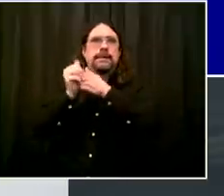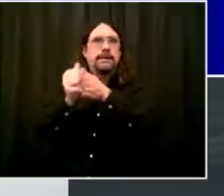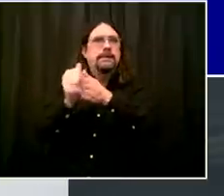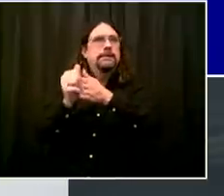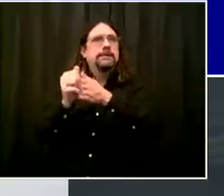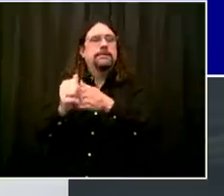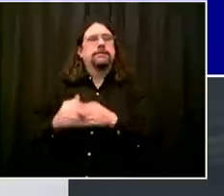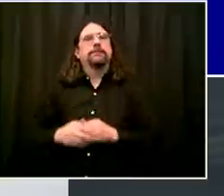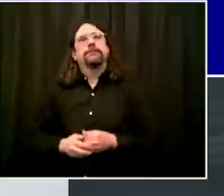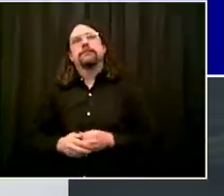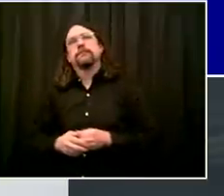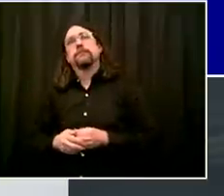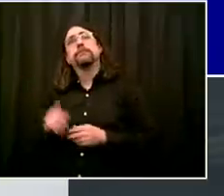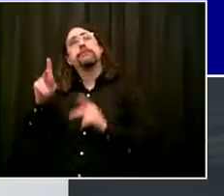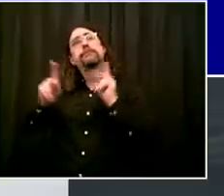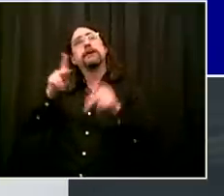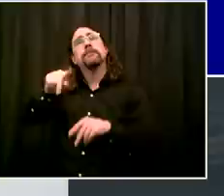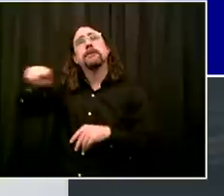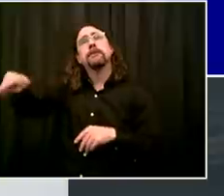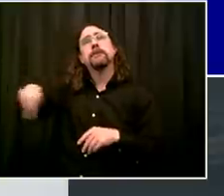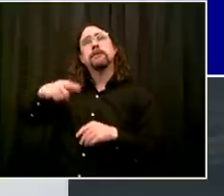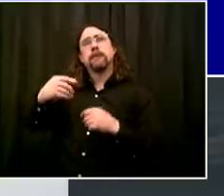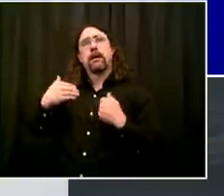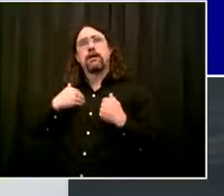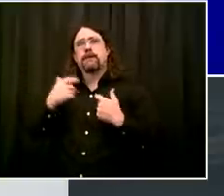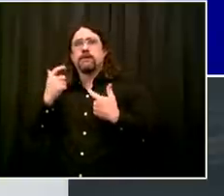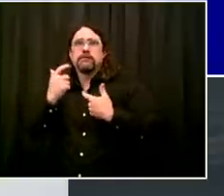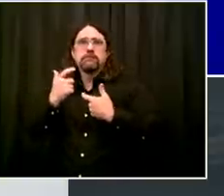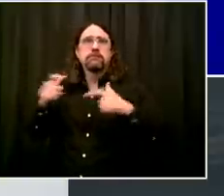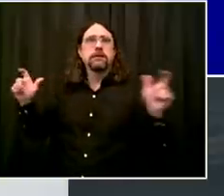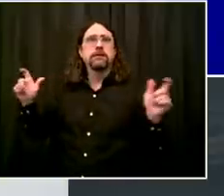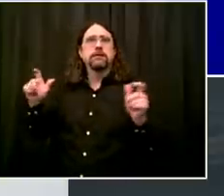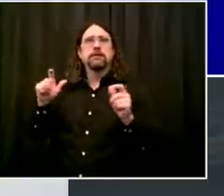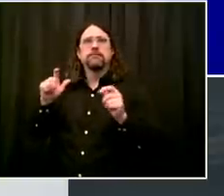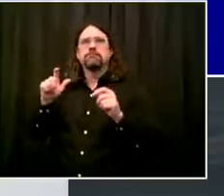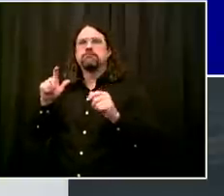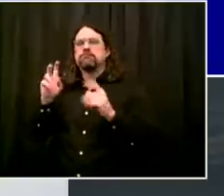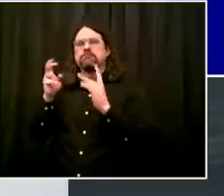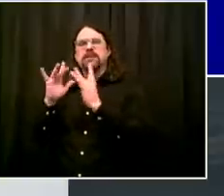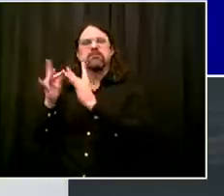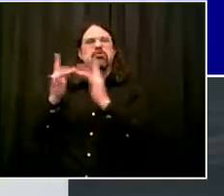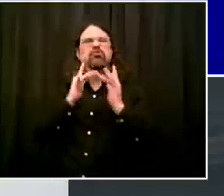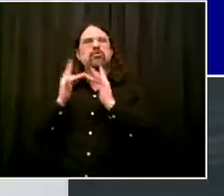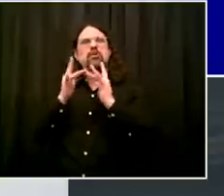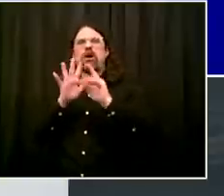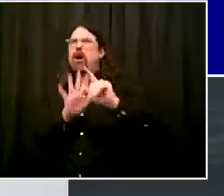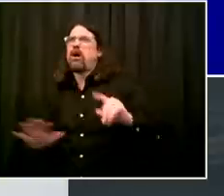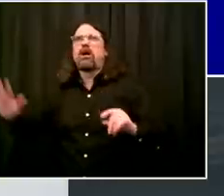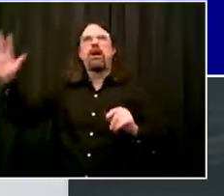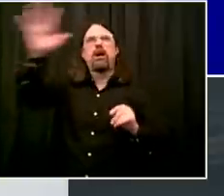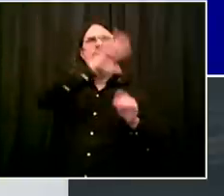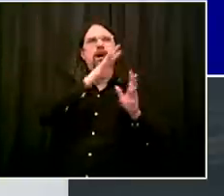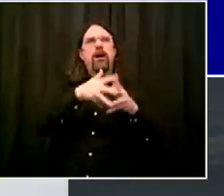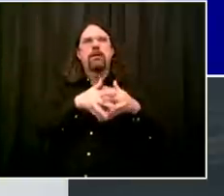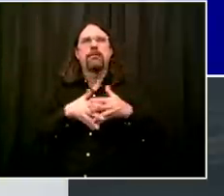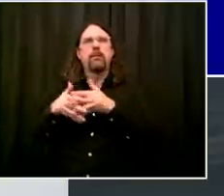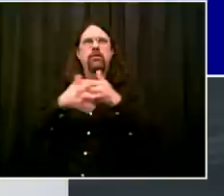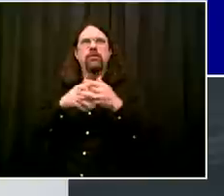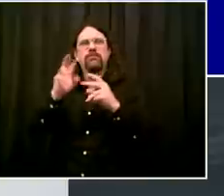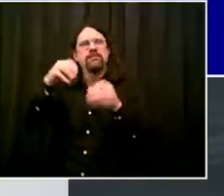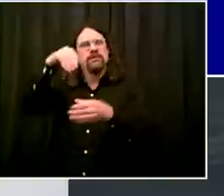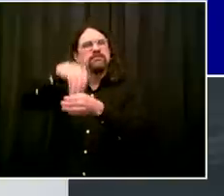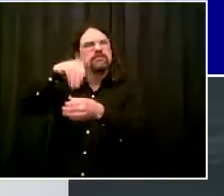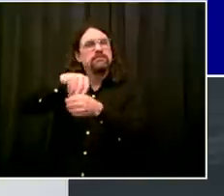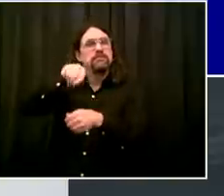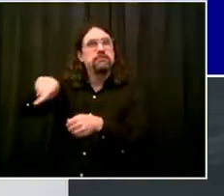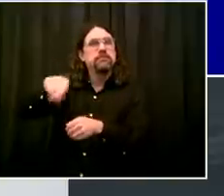in the real estate world, the construction world, the infrastructure world. They're going to apply those relationships to help us